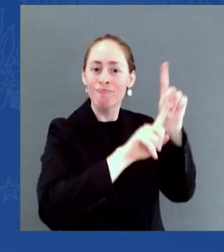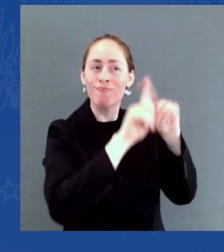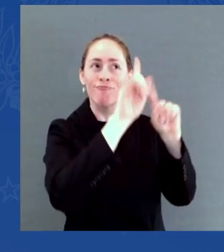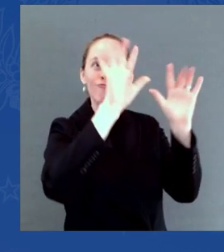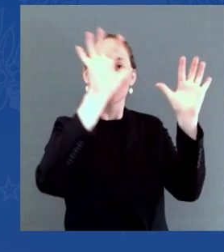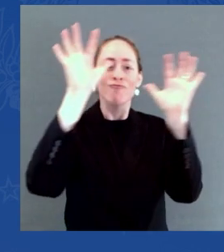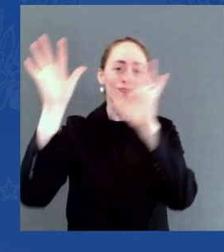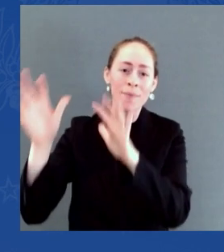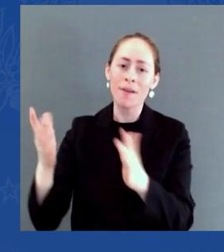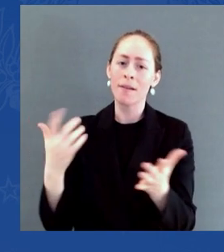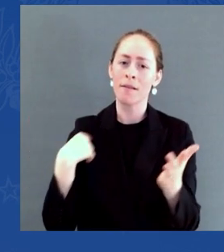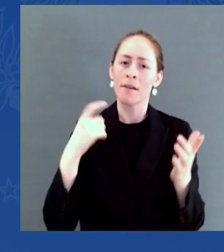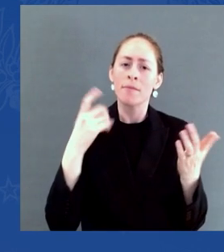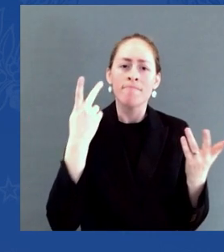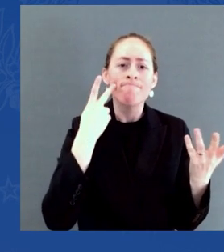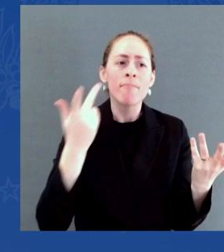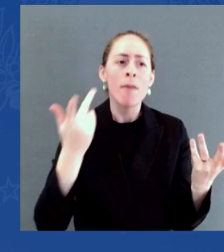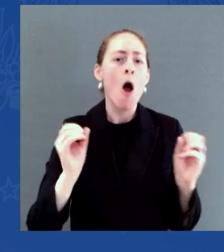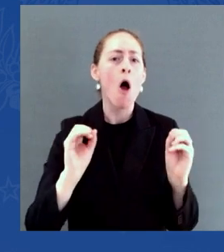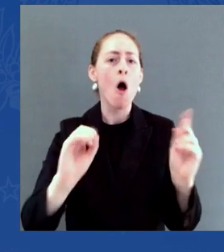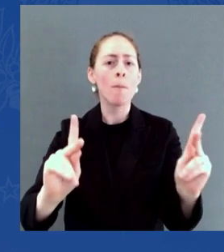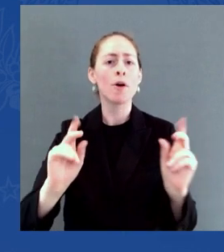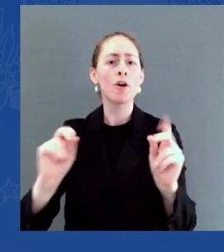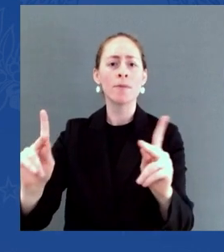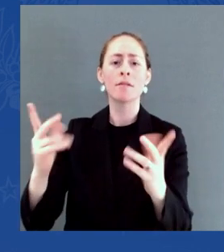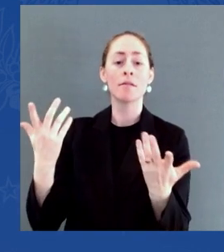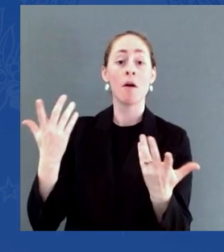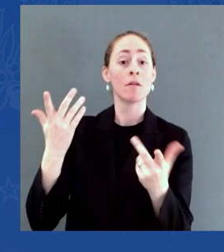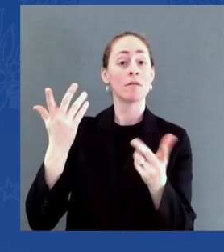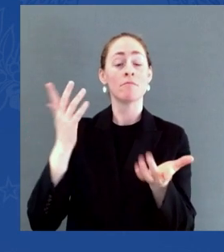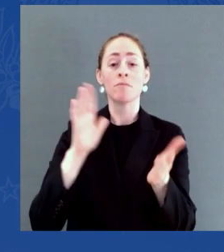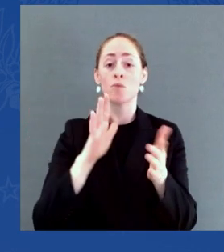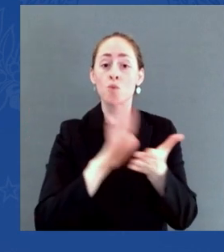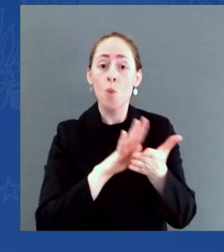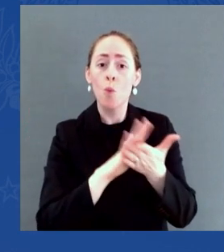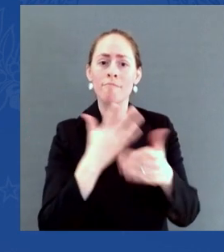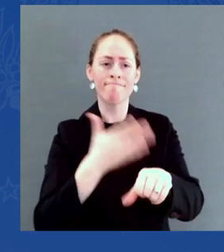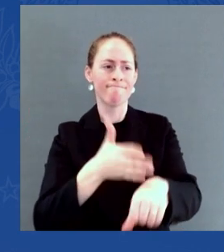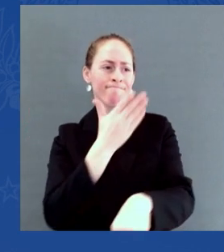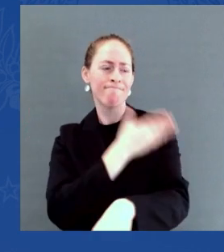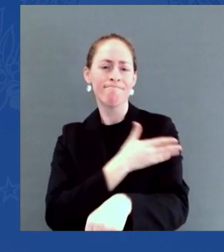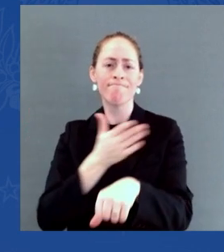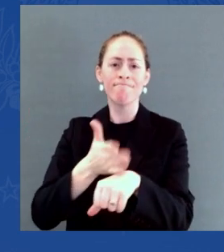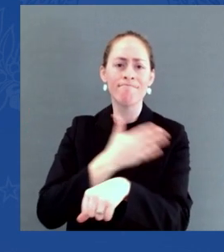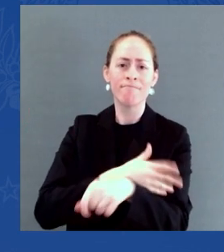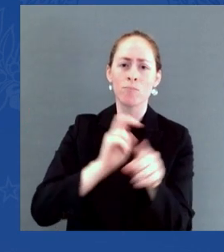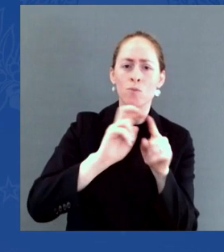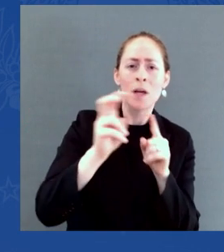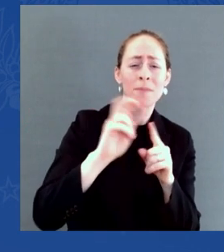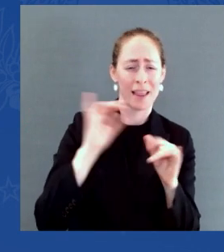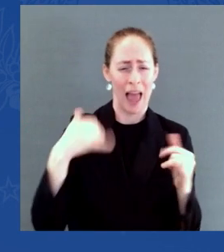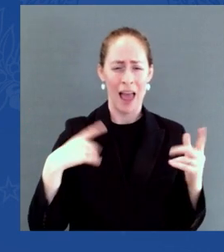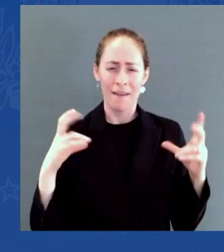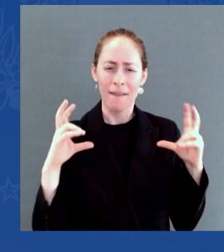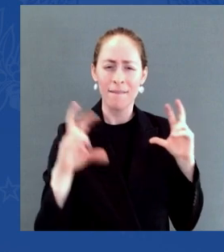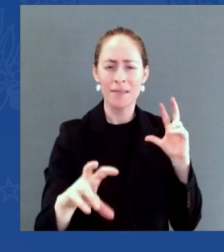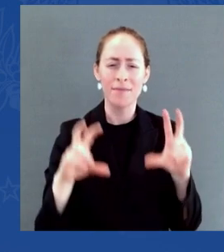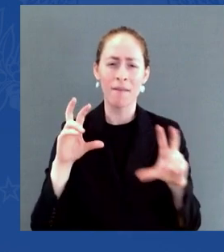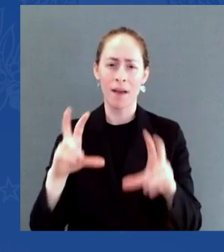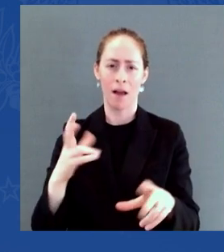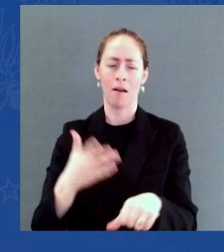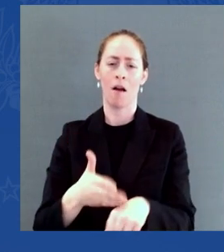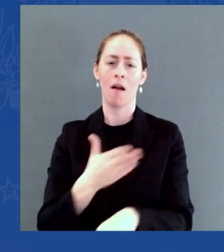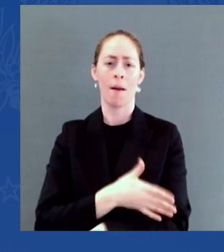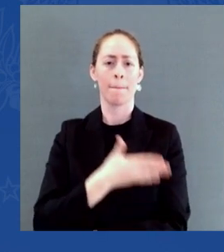invest in our country and our families were a major reason why we were able to lead the world for much of the last century. But